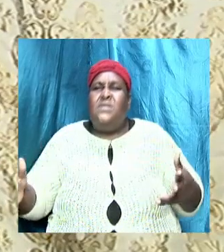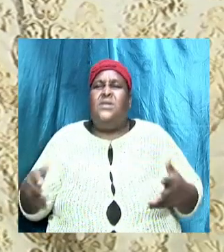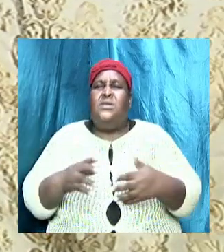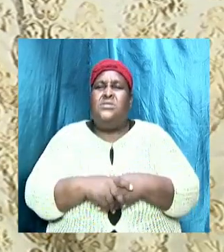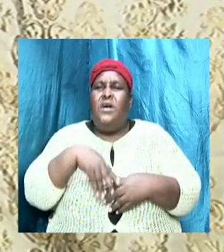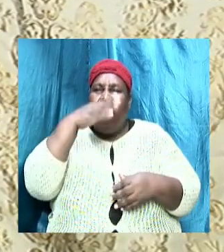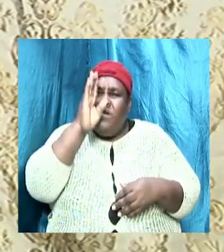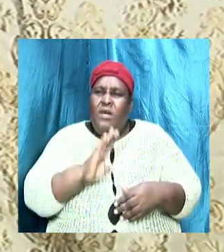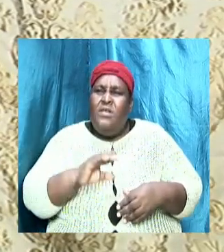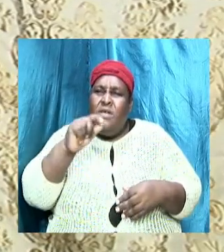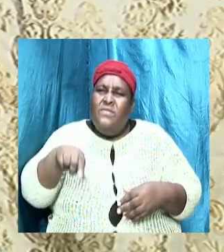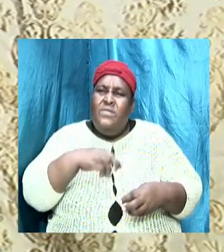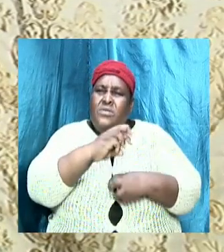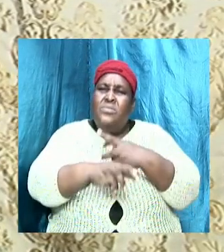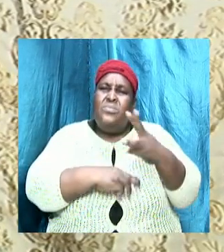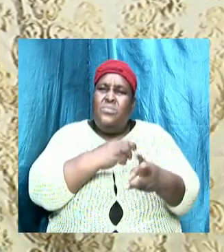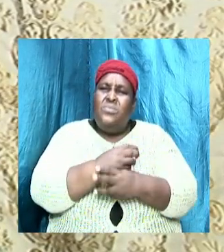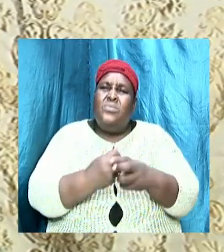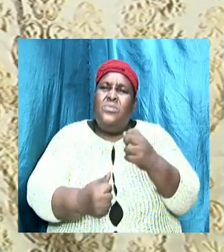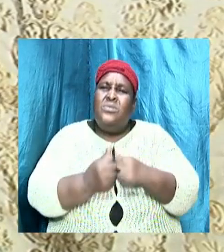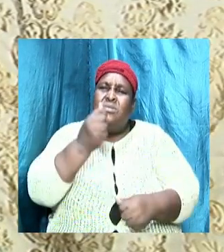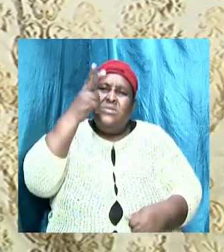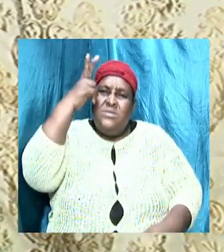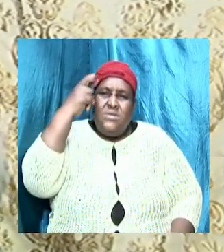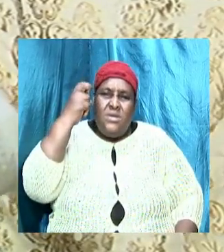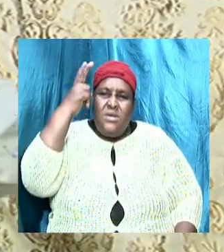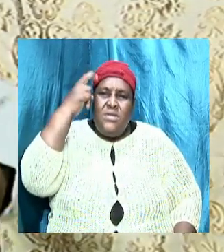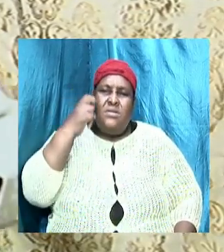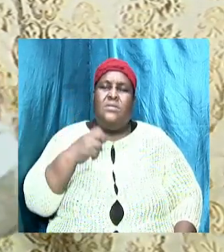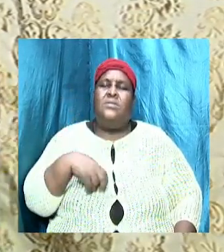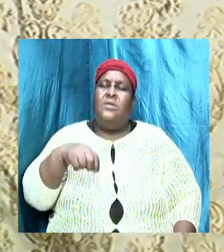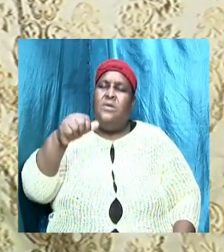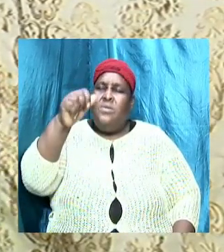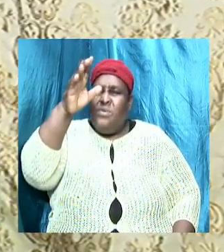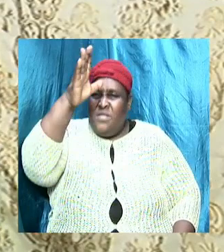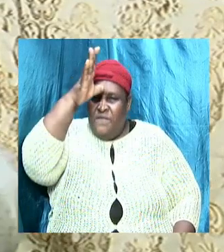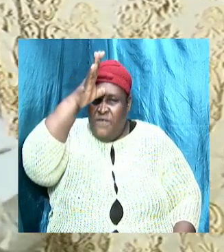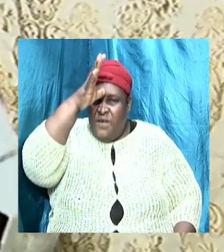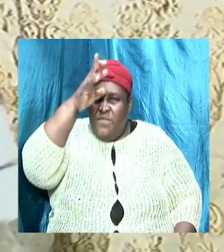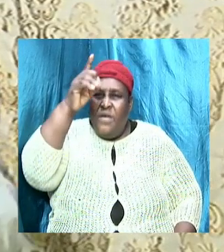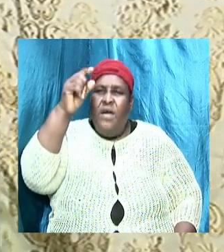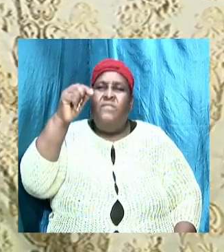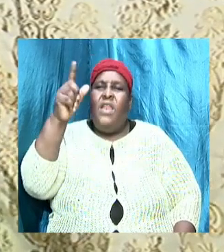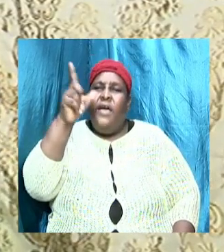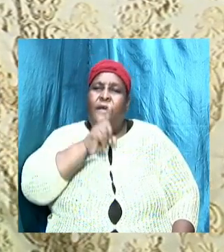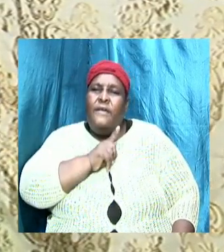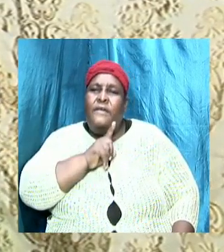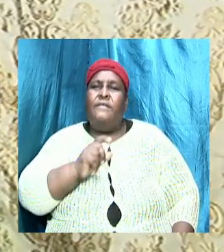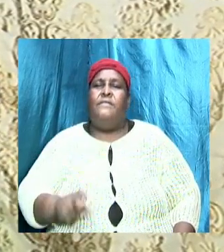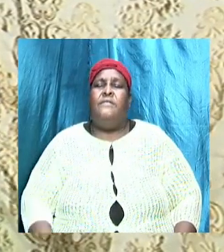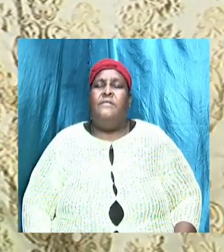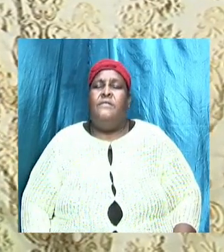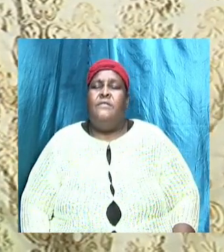of the god of this world which is satan which is the father of false who is the father of lies